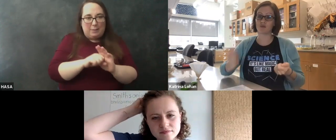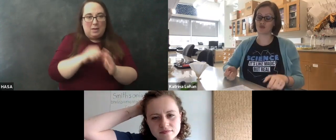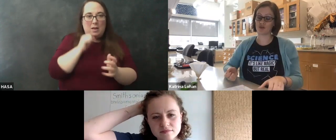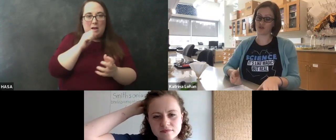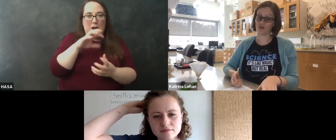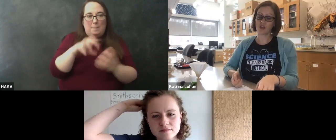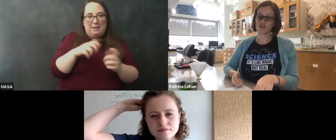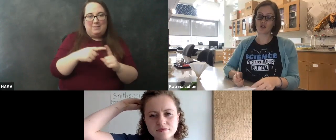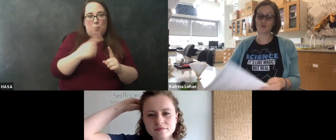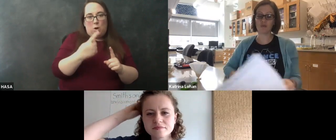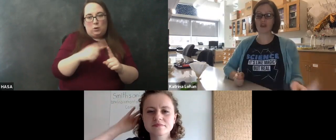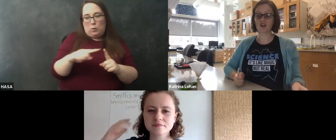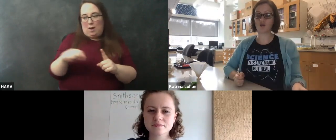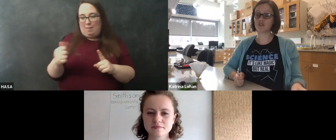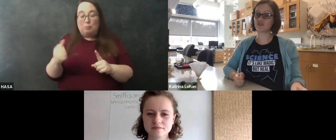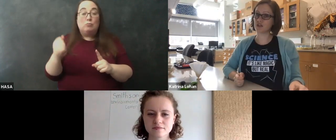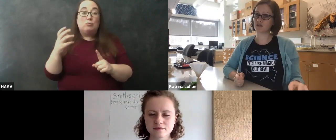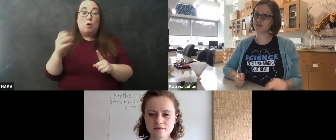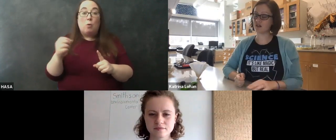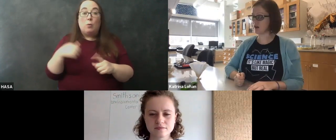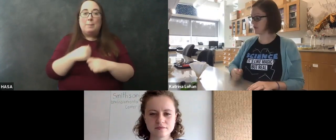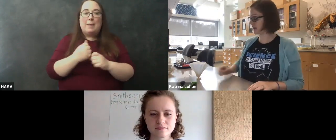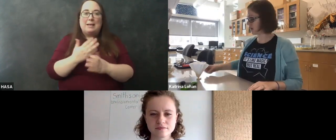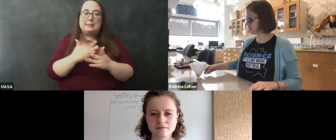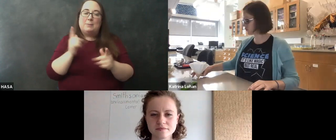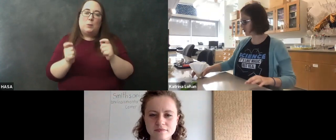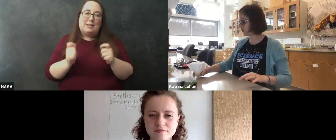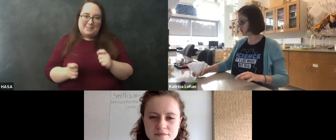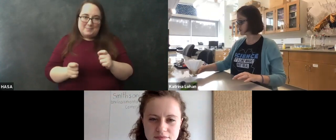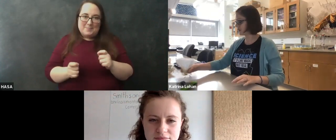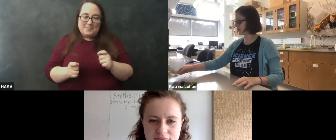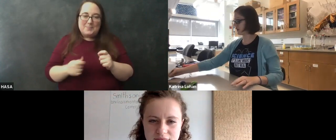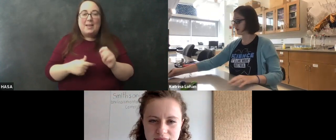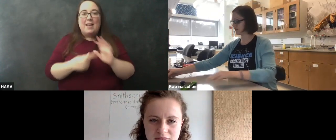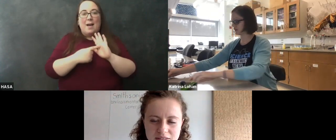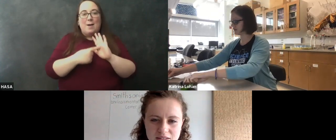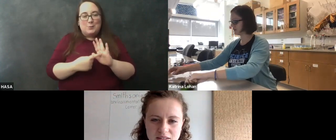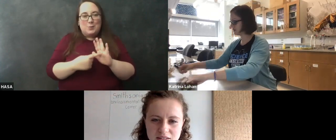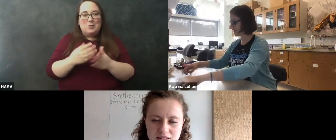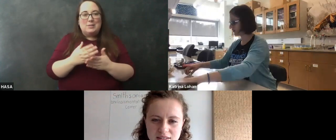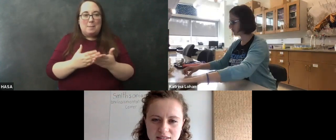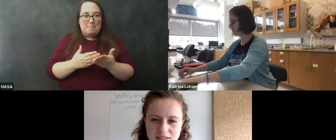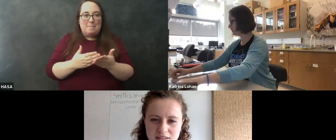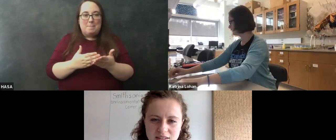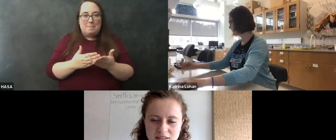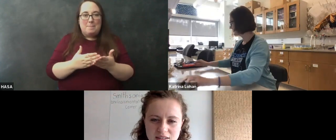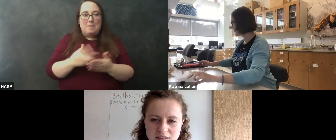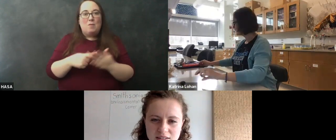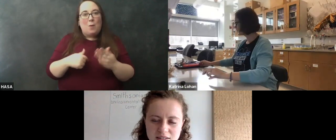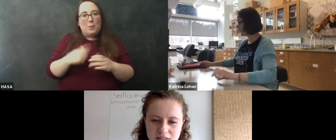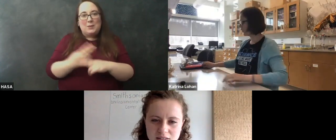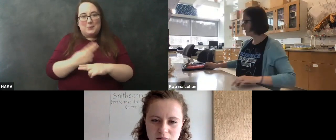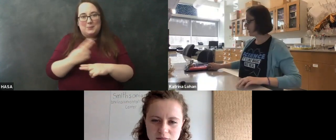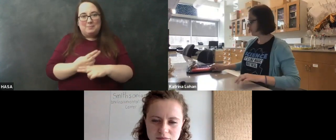from one sample to another so we make a couple of tweaks um and i will show you some of the stuff that we use